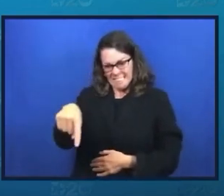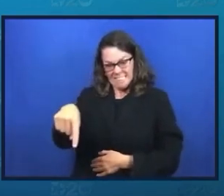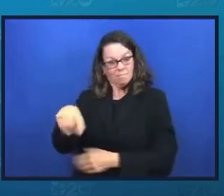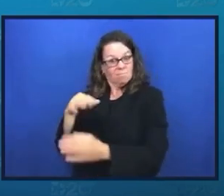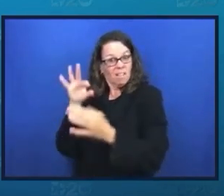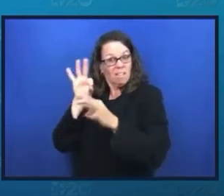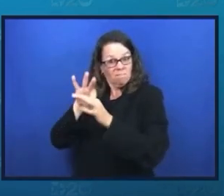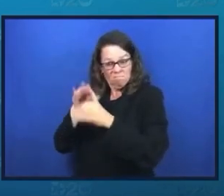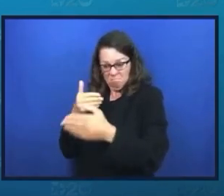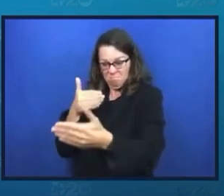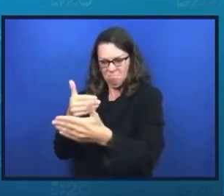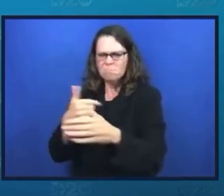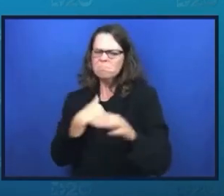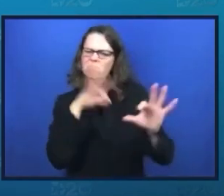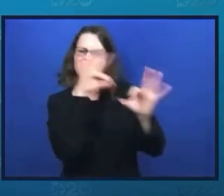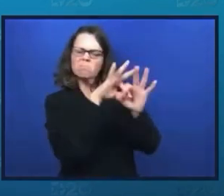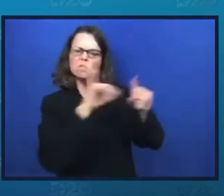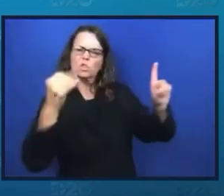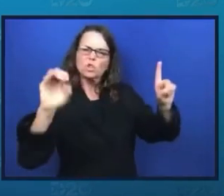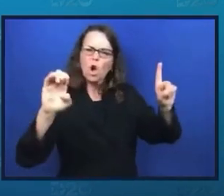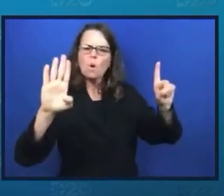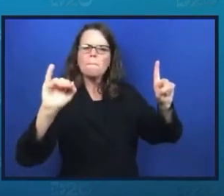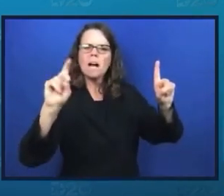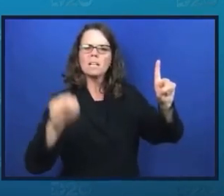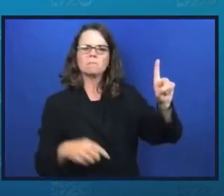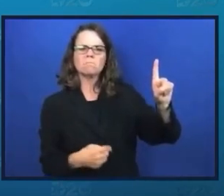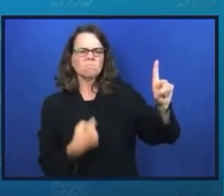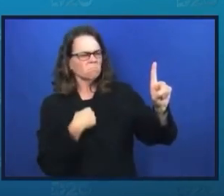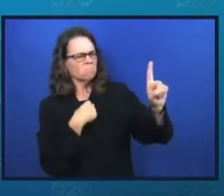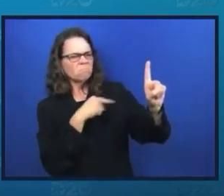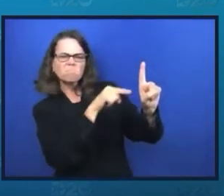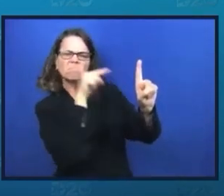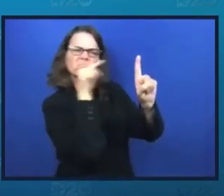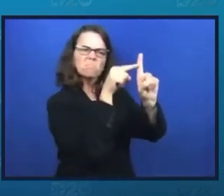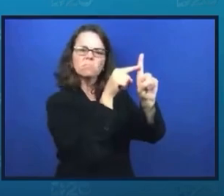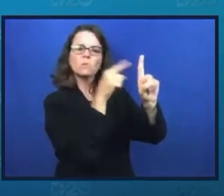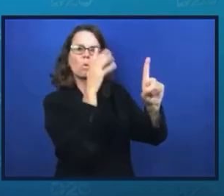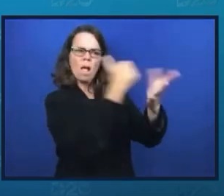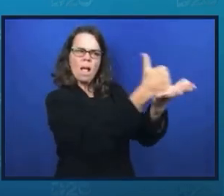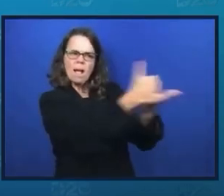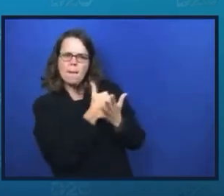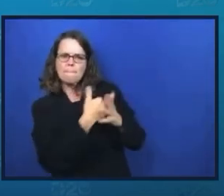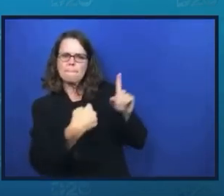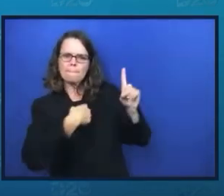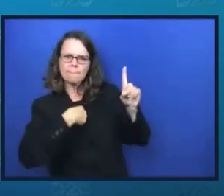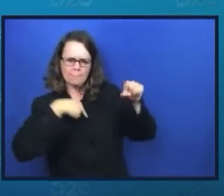I'm absolutely sure he's going to help us bring this country together once again.